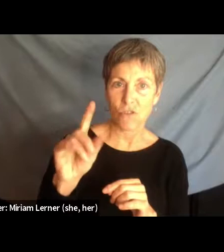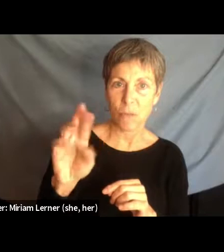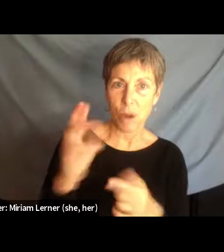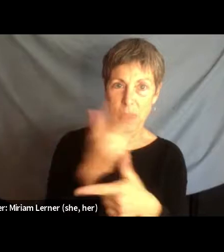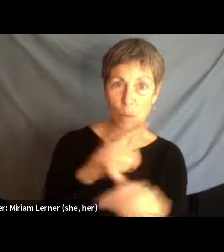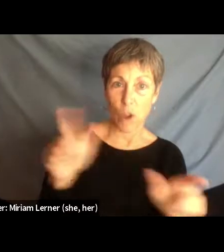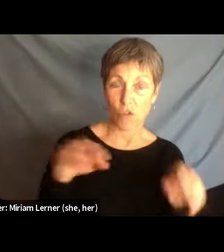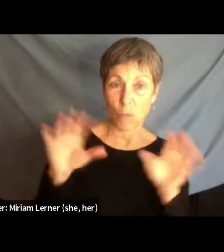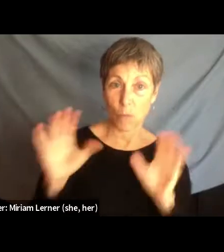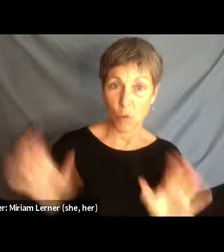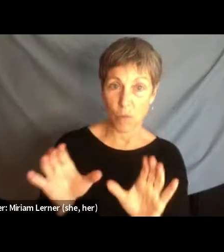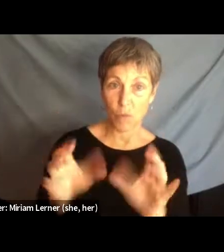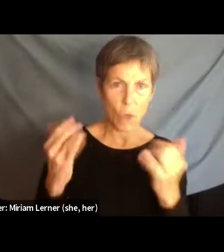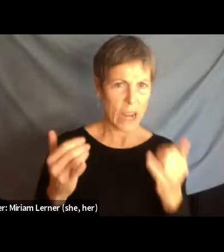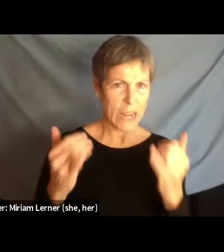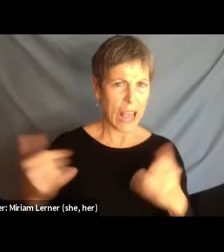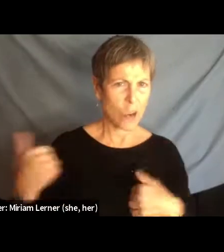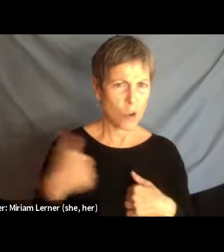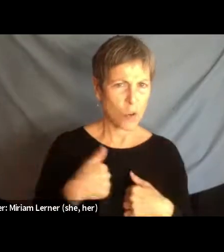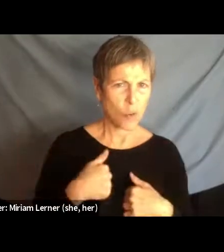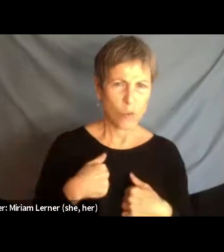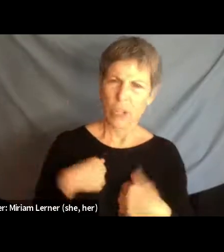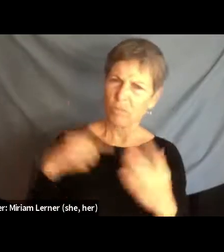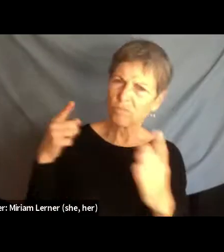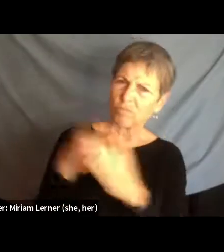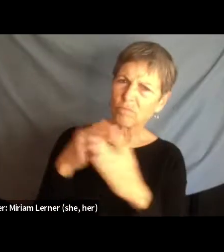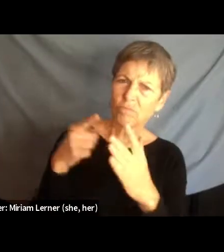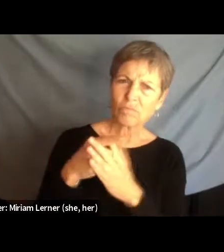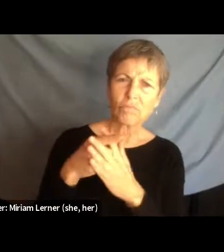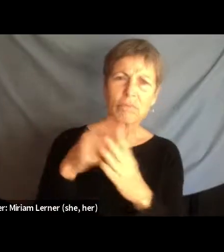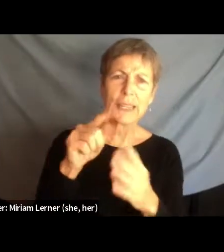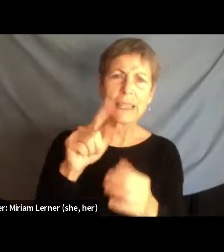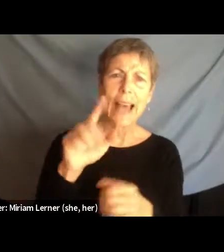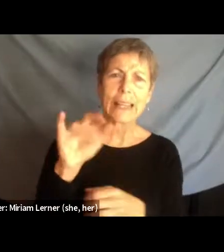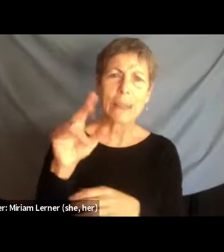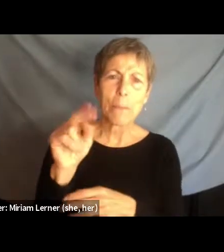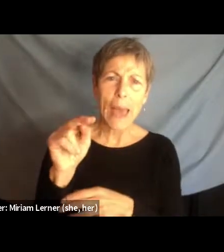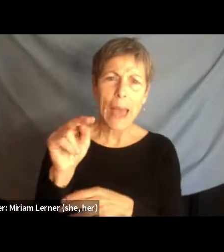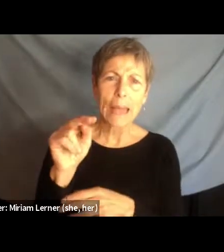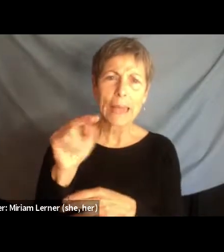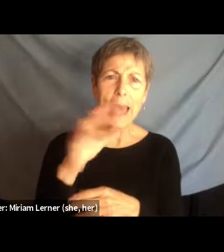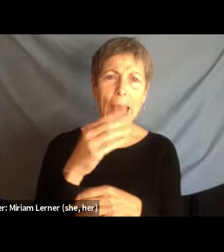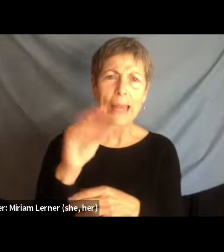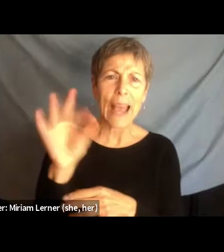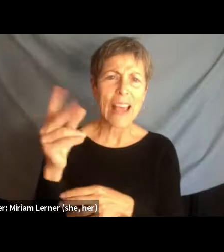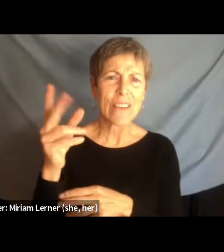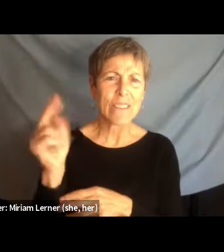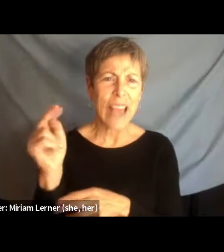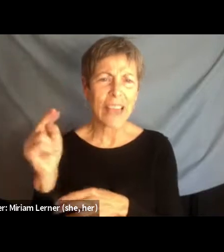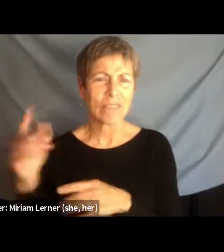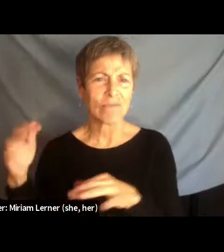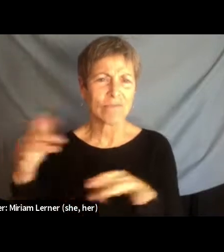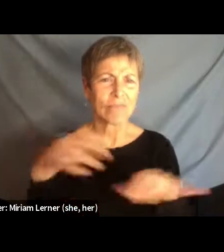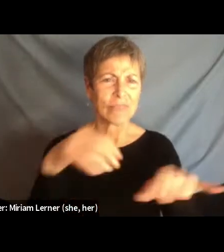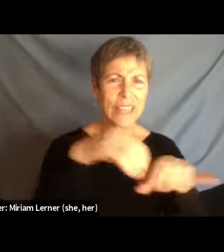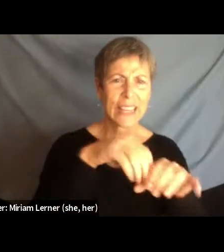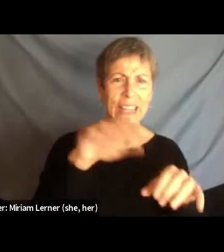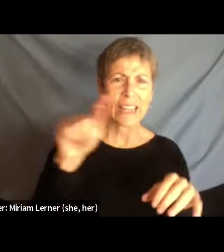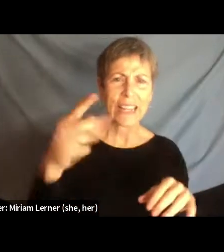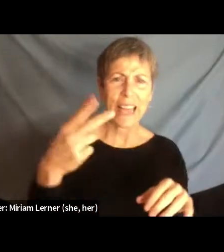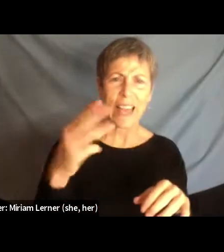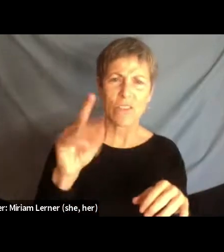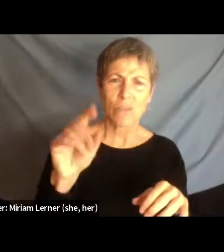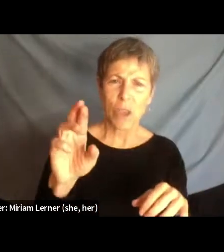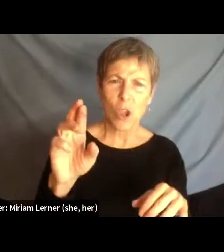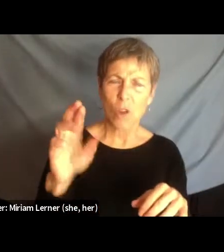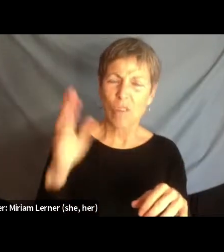are prominently questioning the infiltration of Talibans and Afghans inside Azad Kashmir. Why was a separate